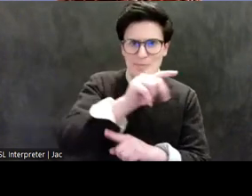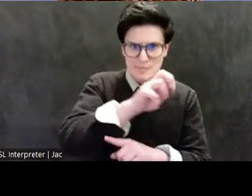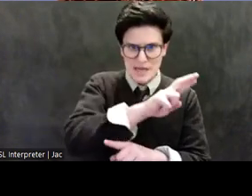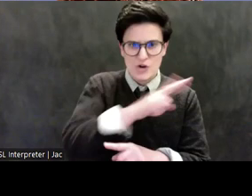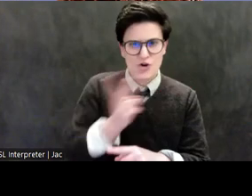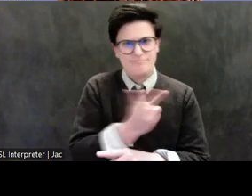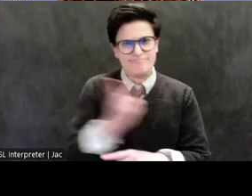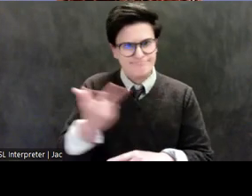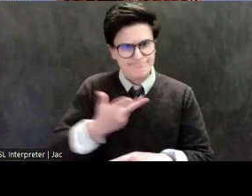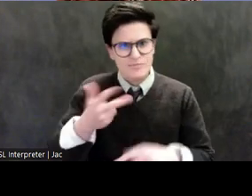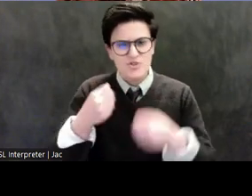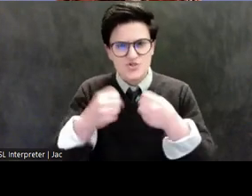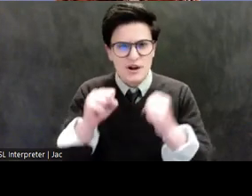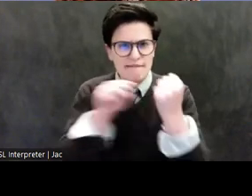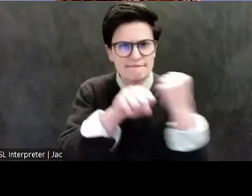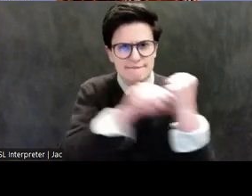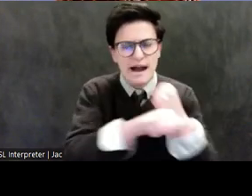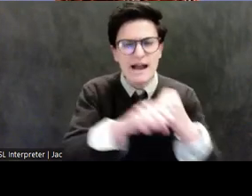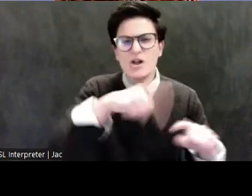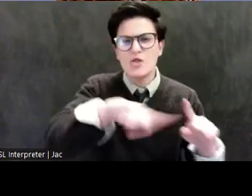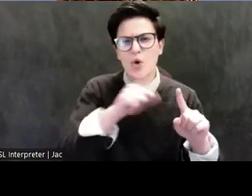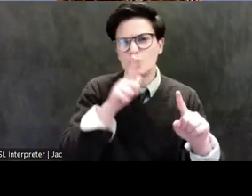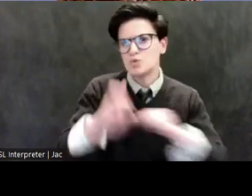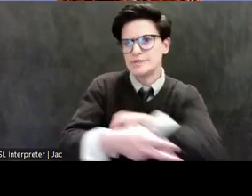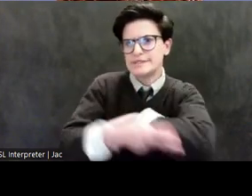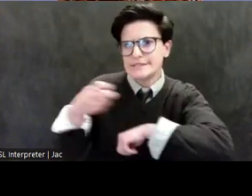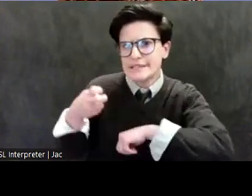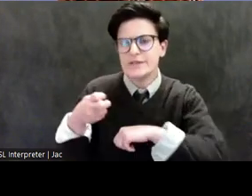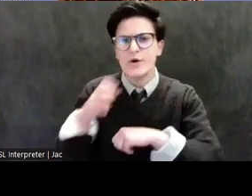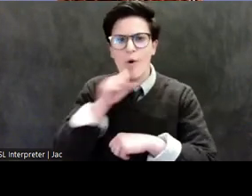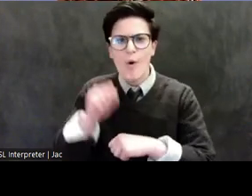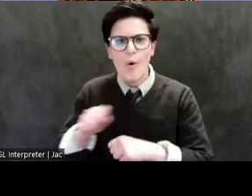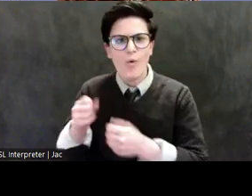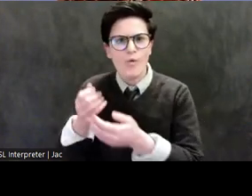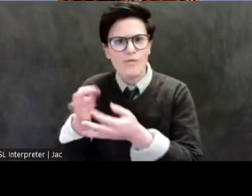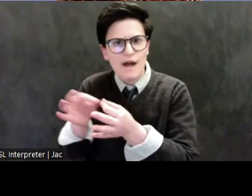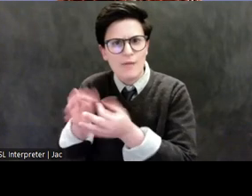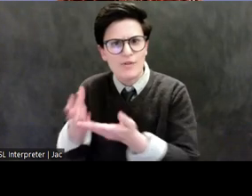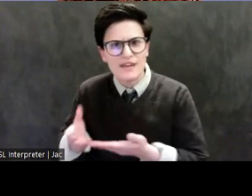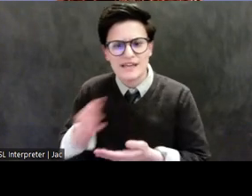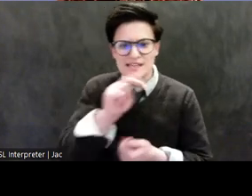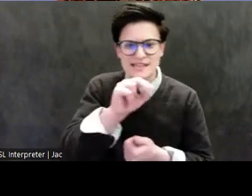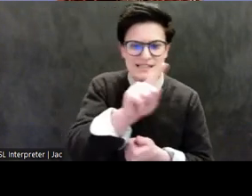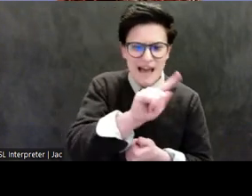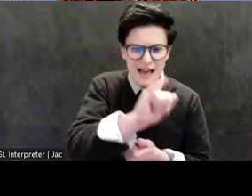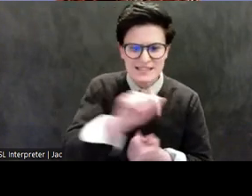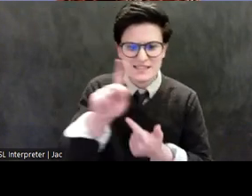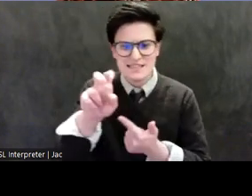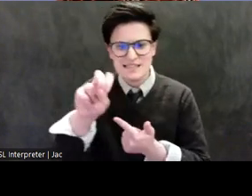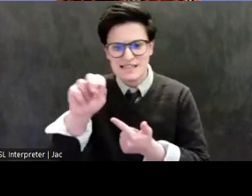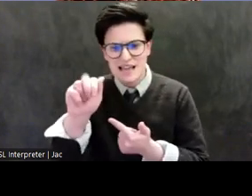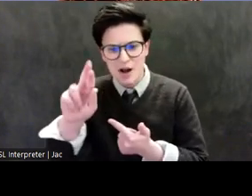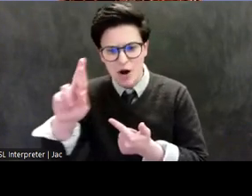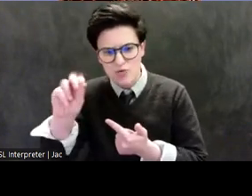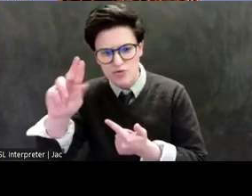last century's worst villains, by the Nazis, the Khmer Rouge, the IRA, Al-Qaeda, the Taliban, and ISIS, or